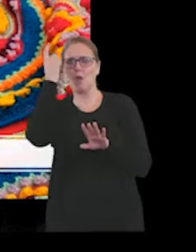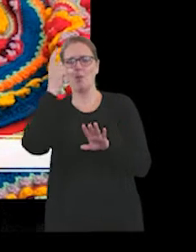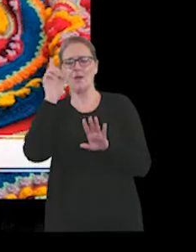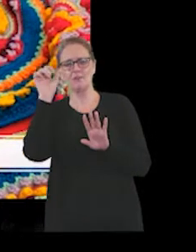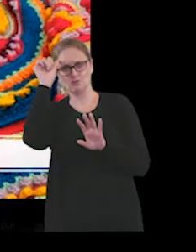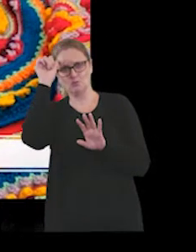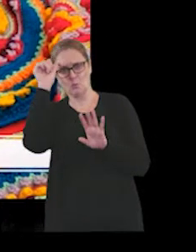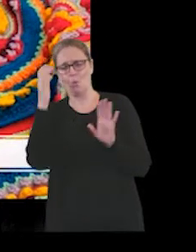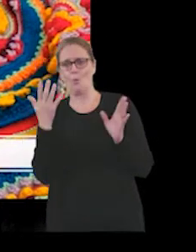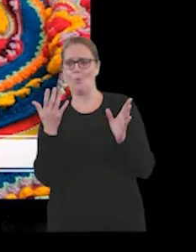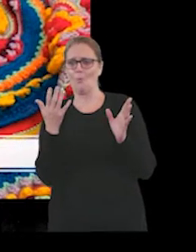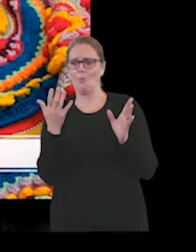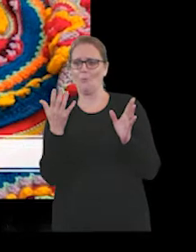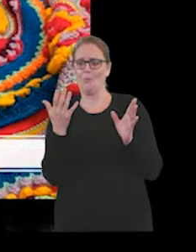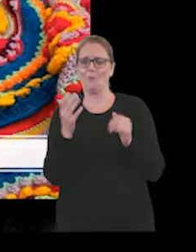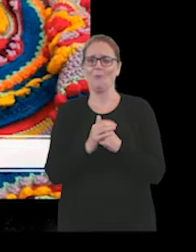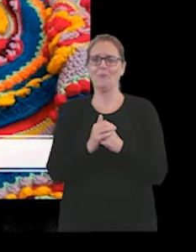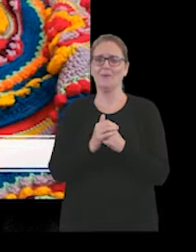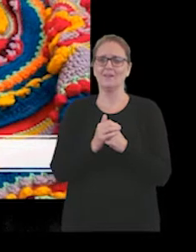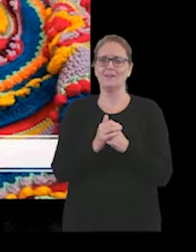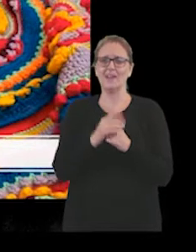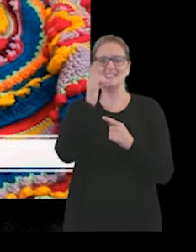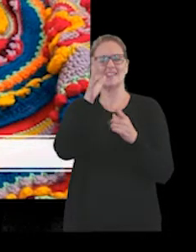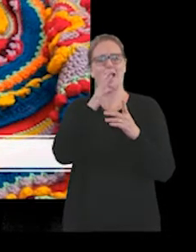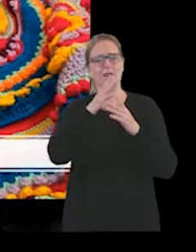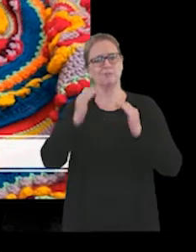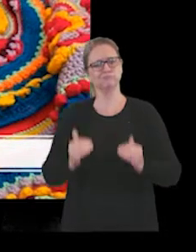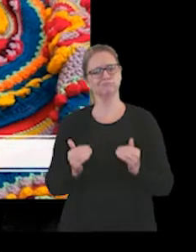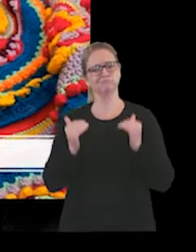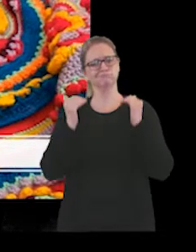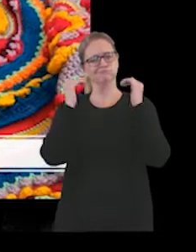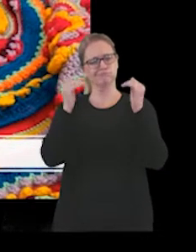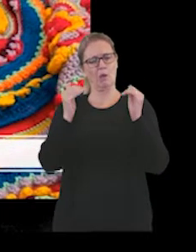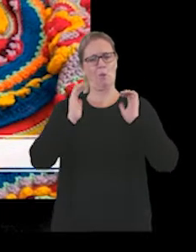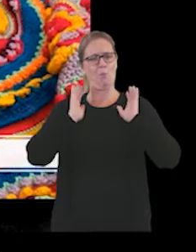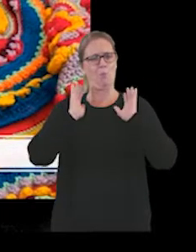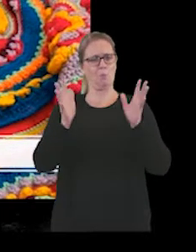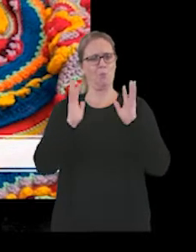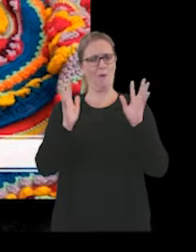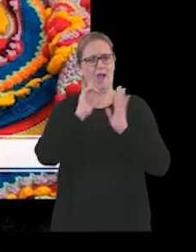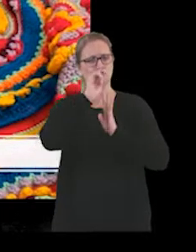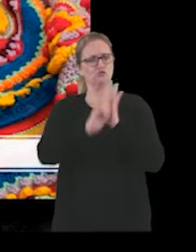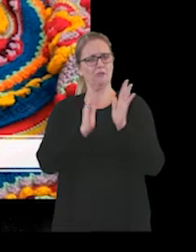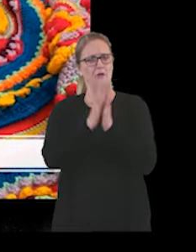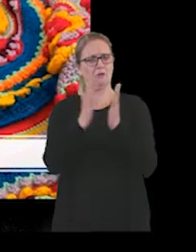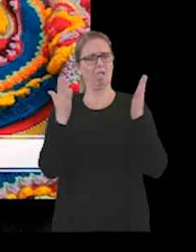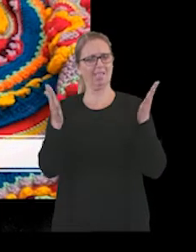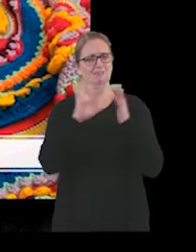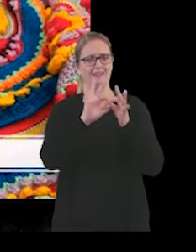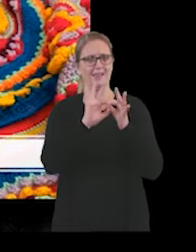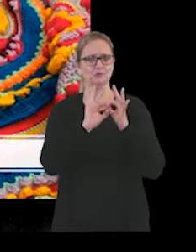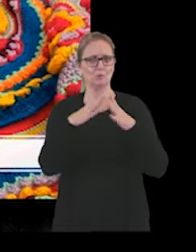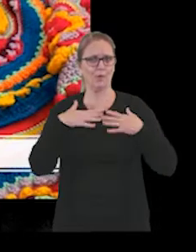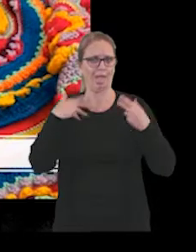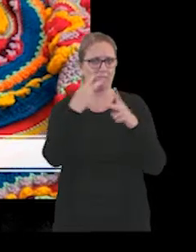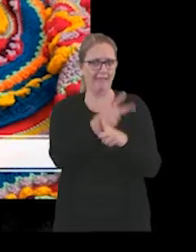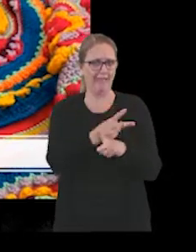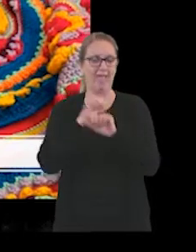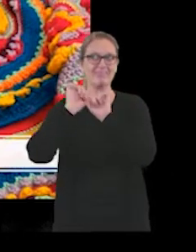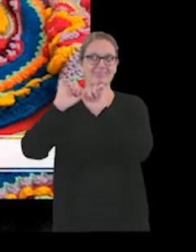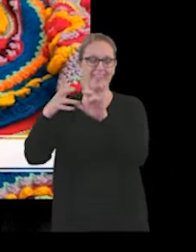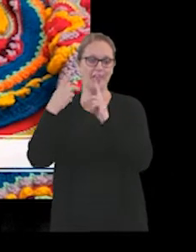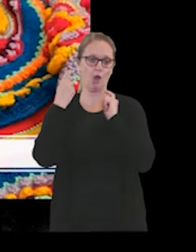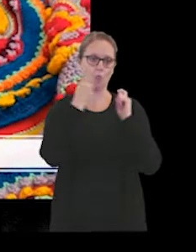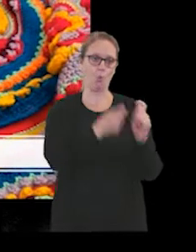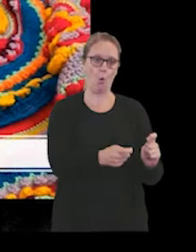prestigious national journey, national journal in relation to health care and their awards